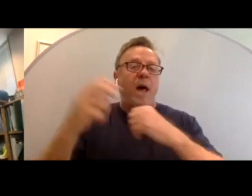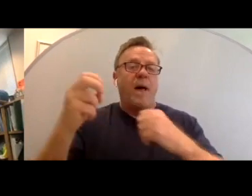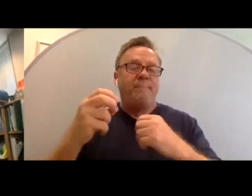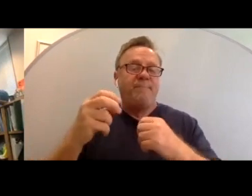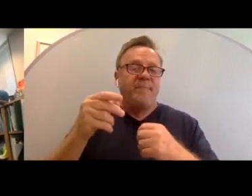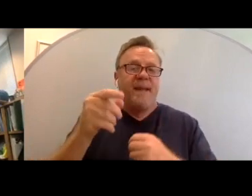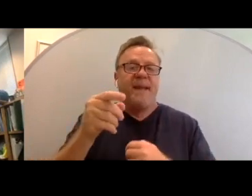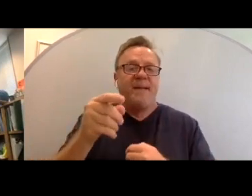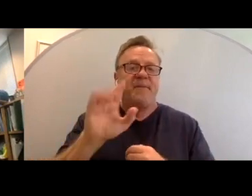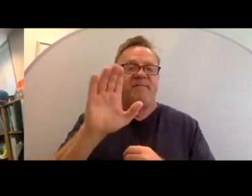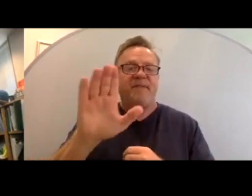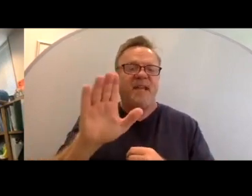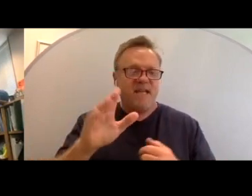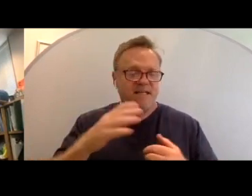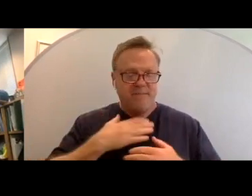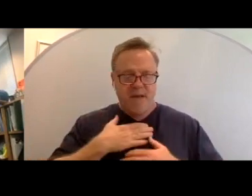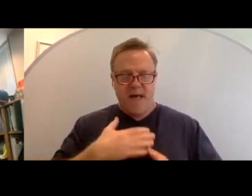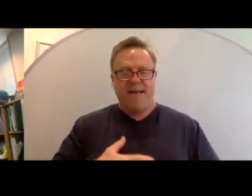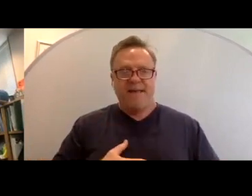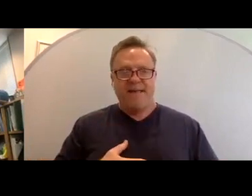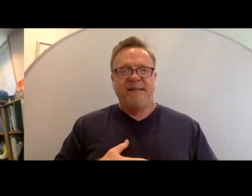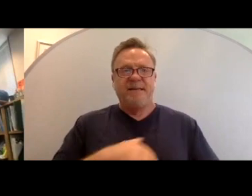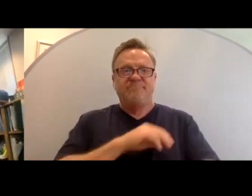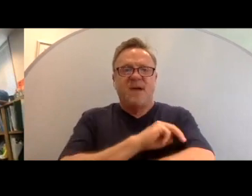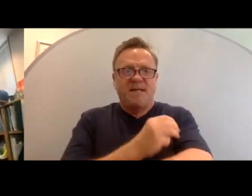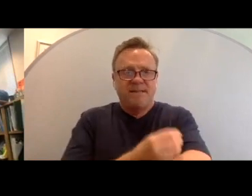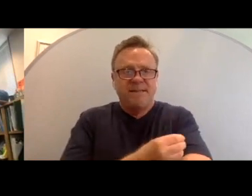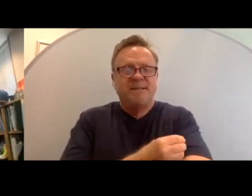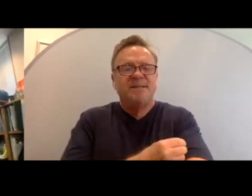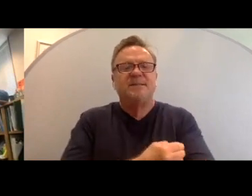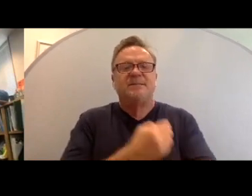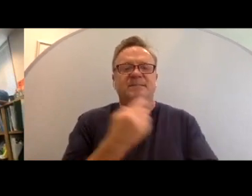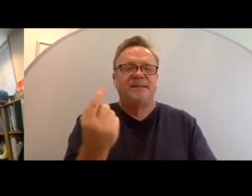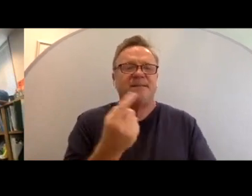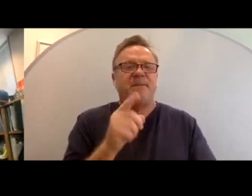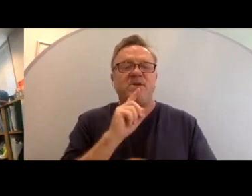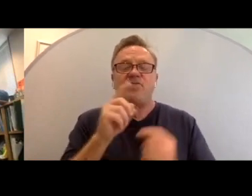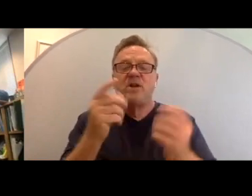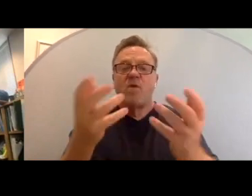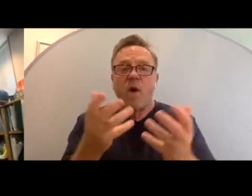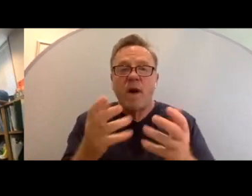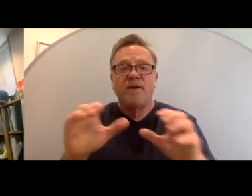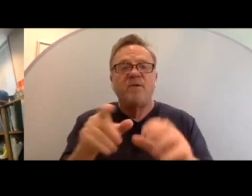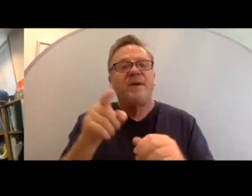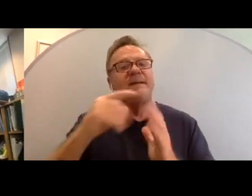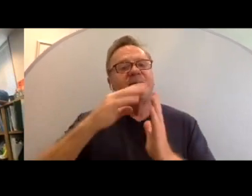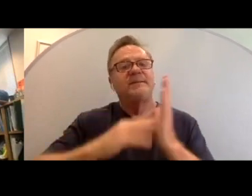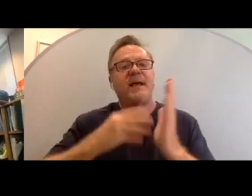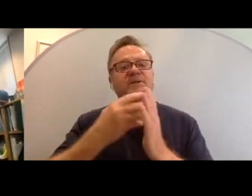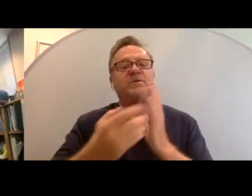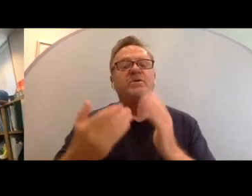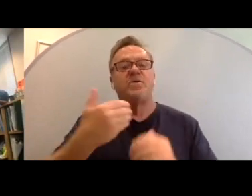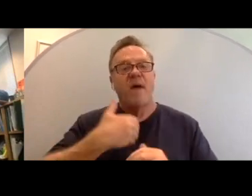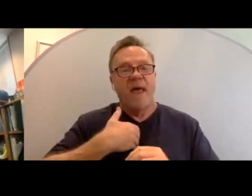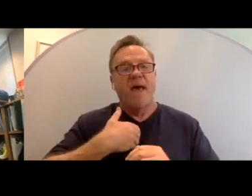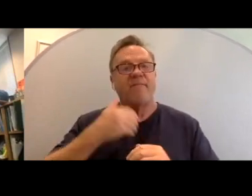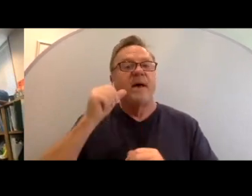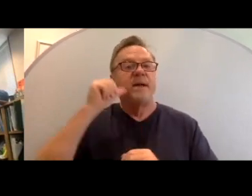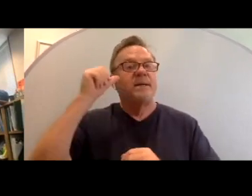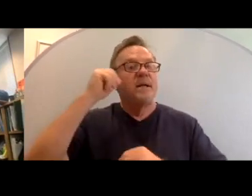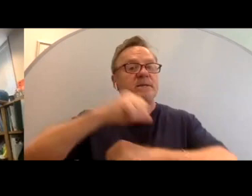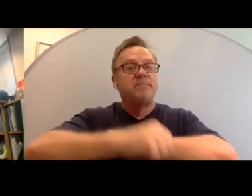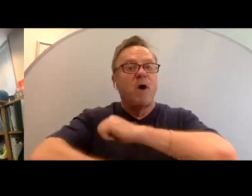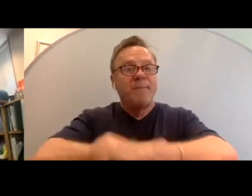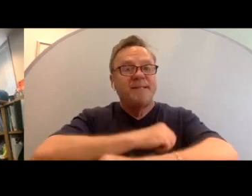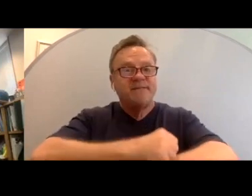faculties and that this was something that he really wanted to do, he scheduled to have an adult bar